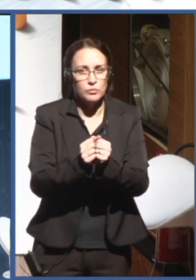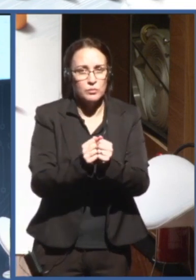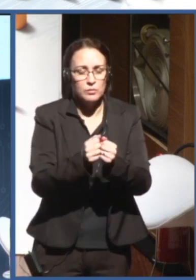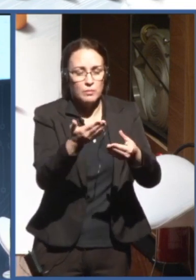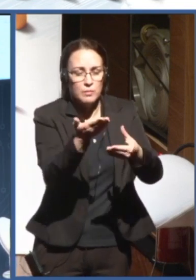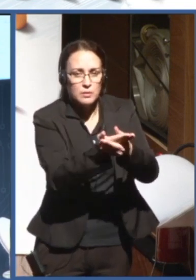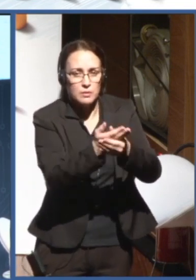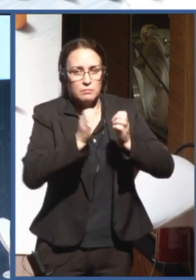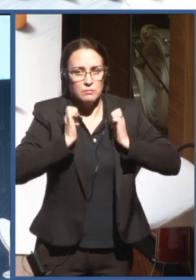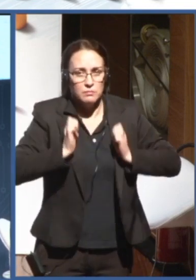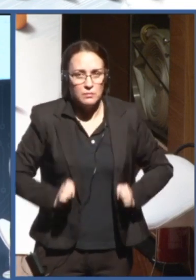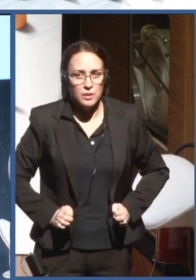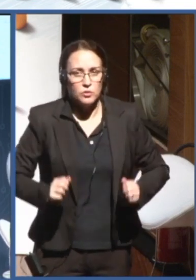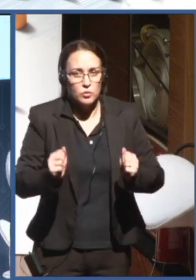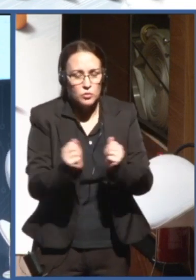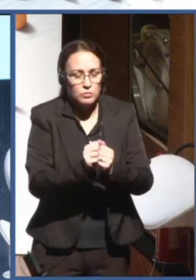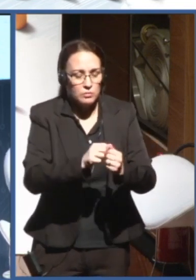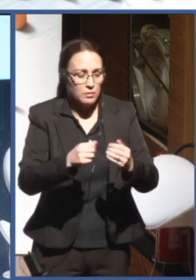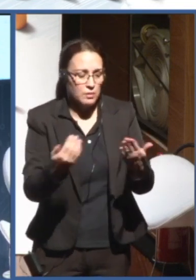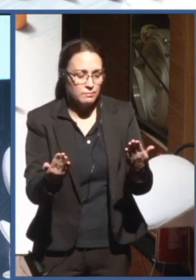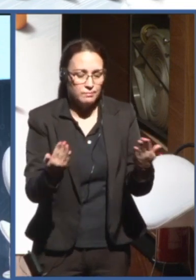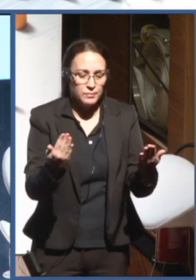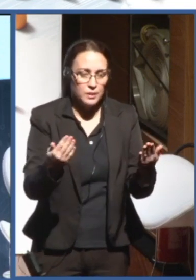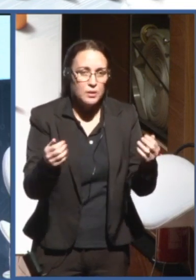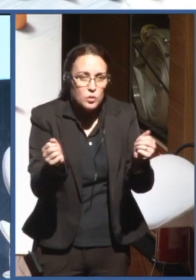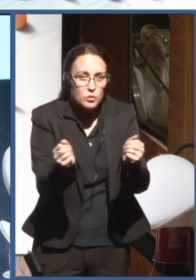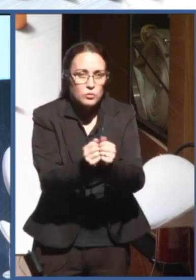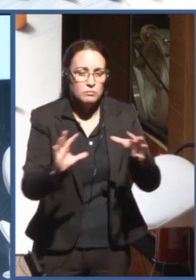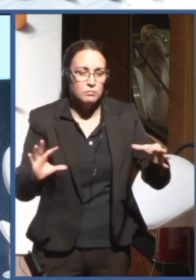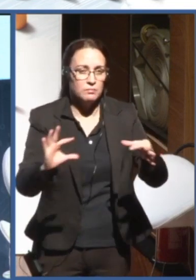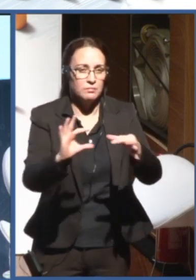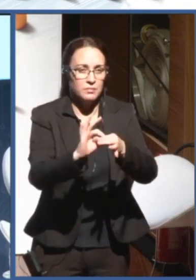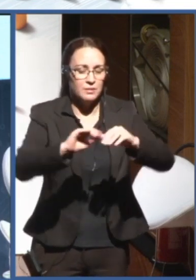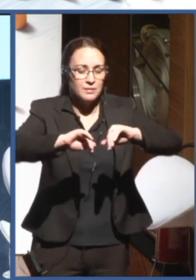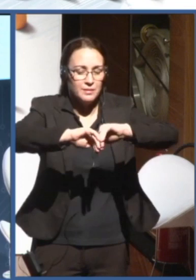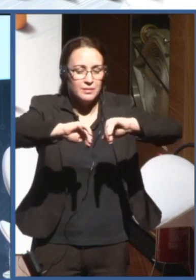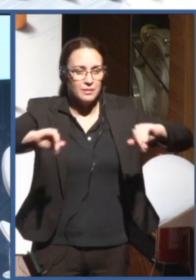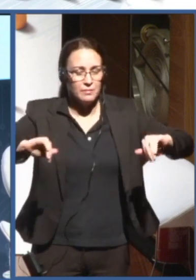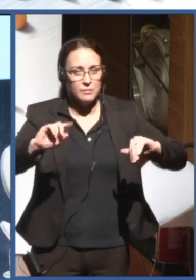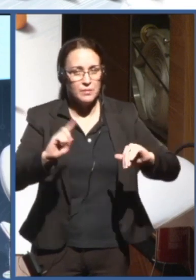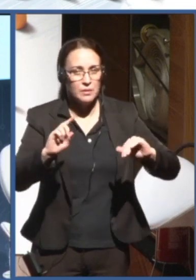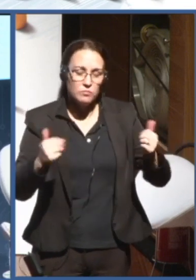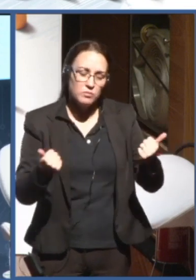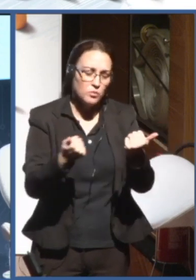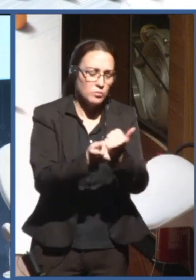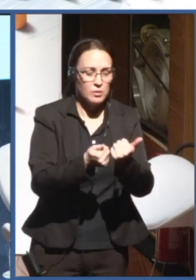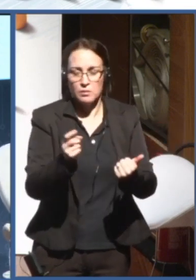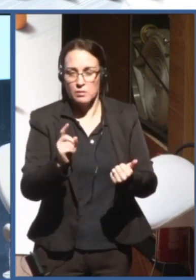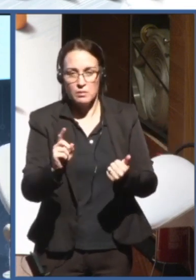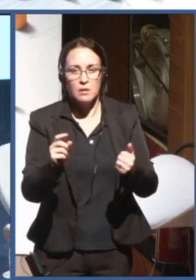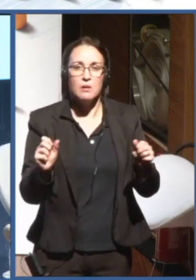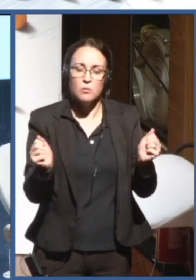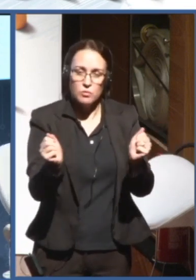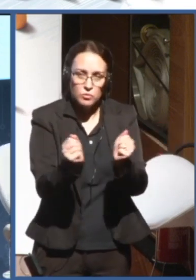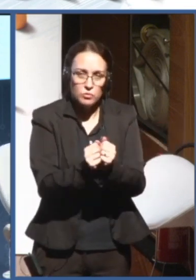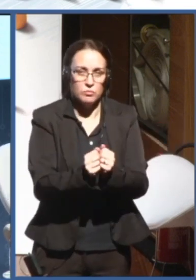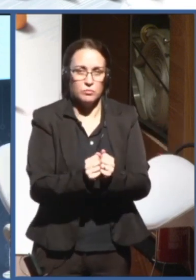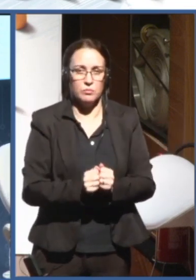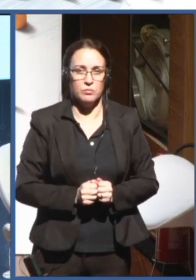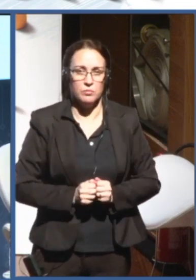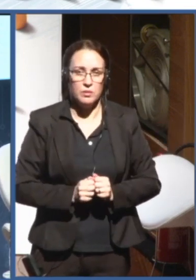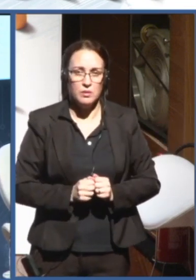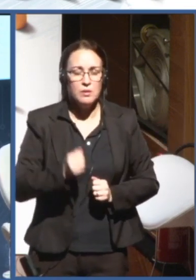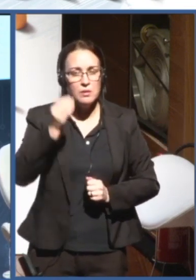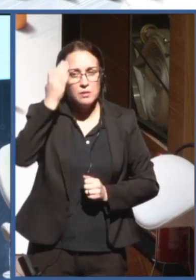should not supplement or substitute their commitments to human rights. Because I don't have that much time, I